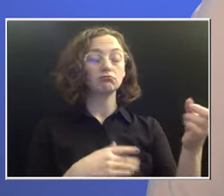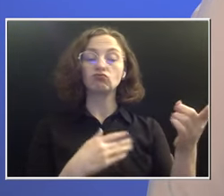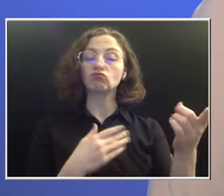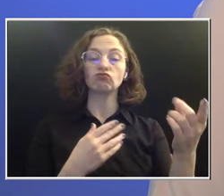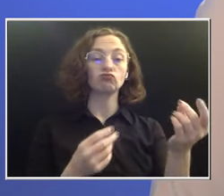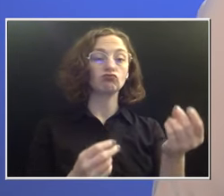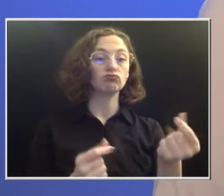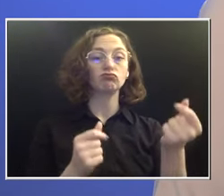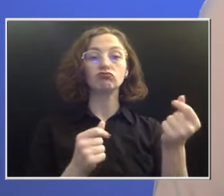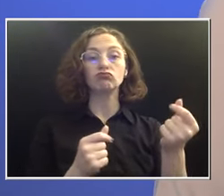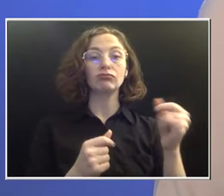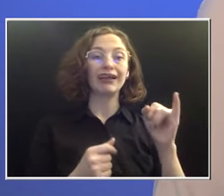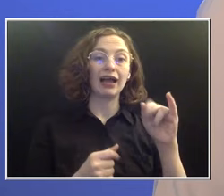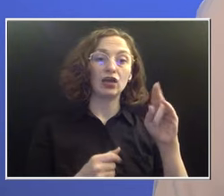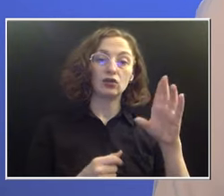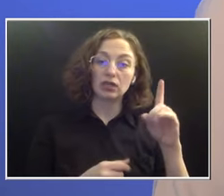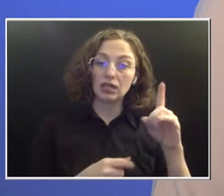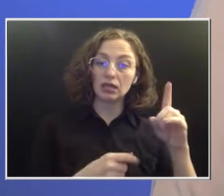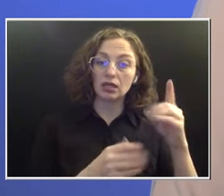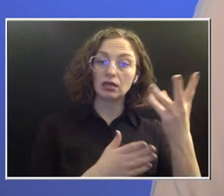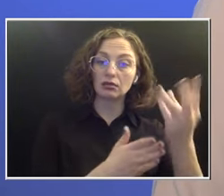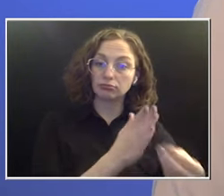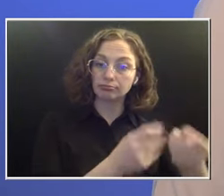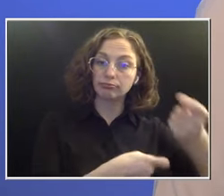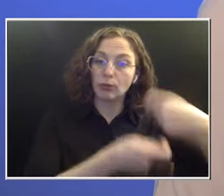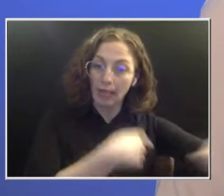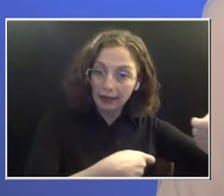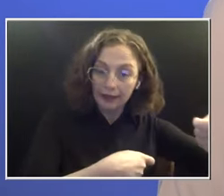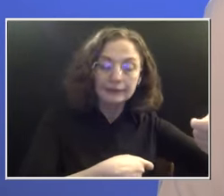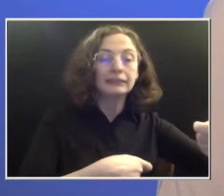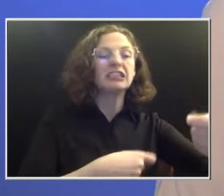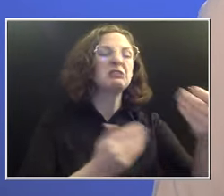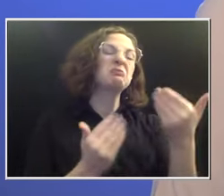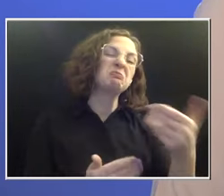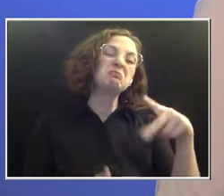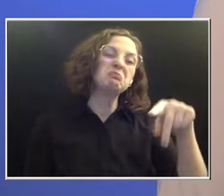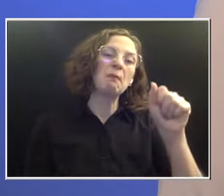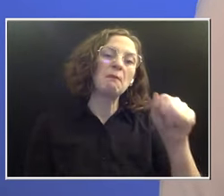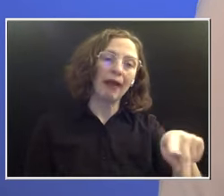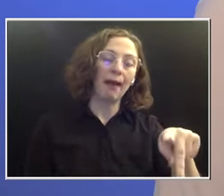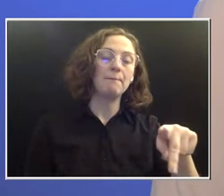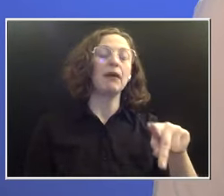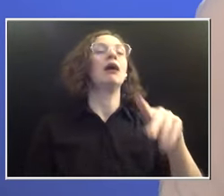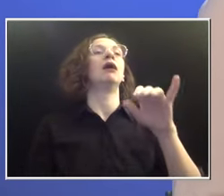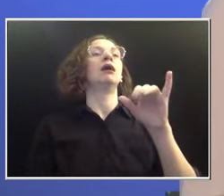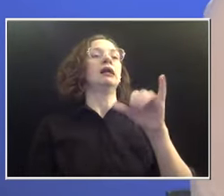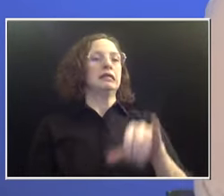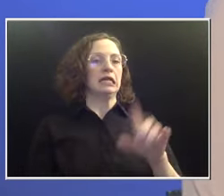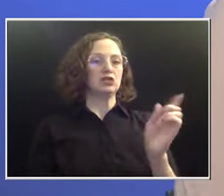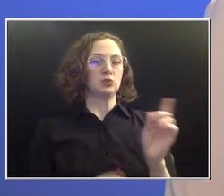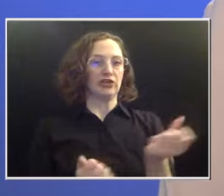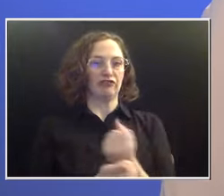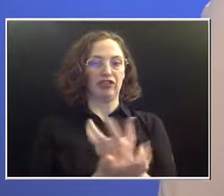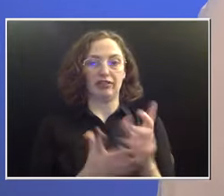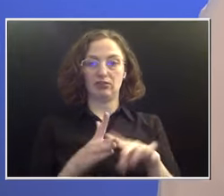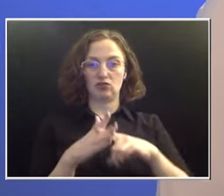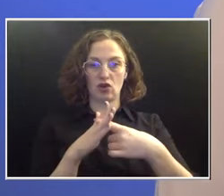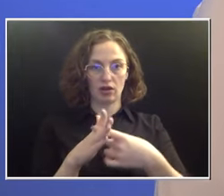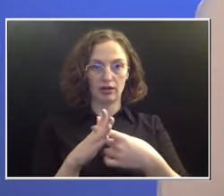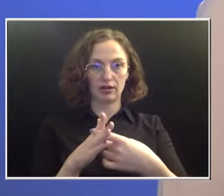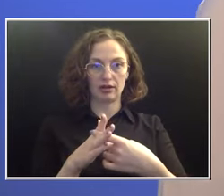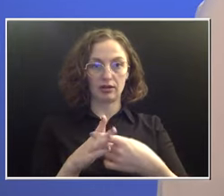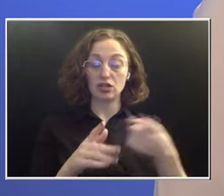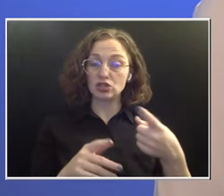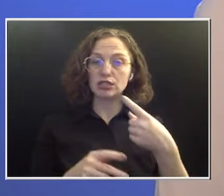went ahead and did a pap, and that was kind of the start of all of it. She said that everything from the naked eye looked great.